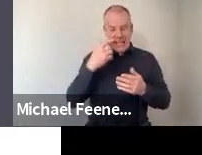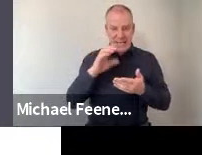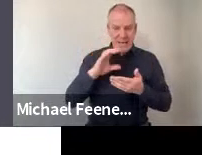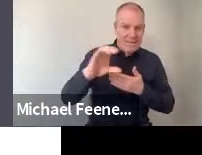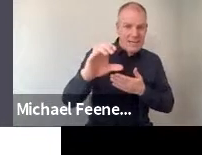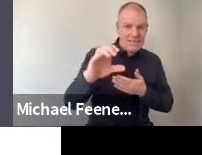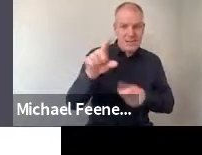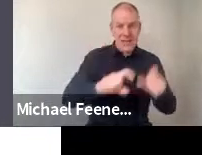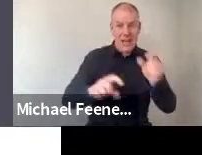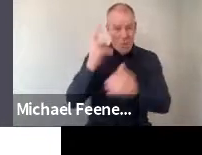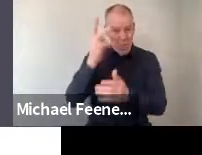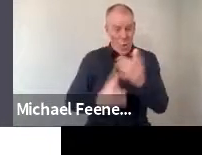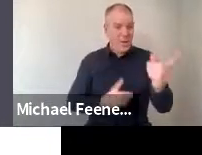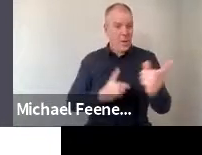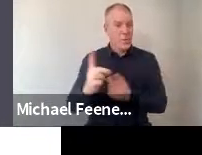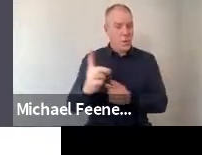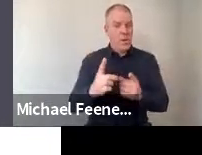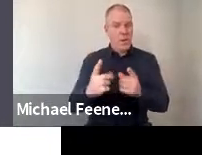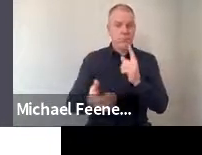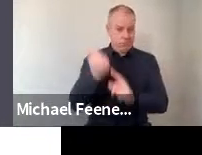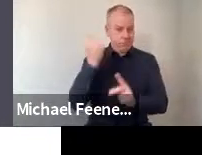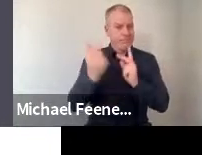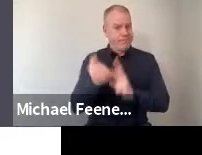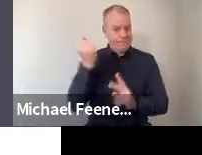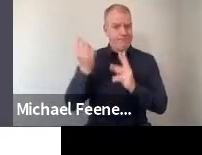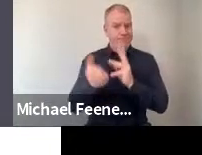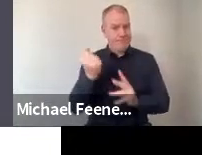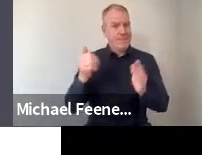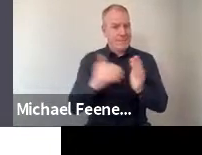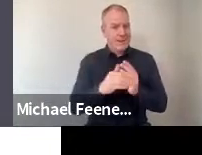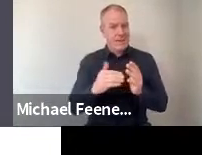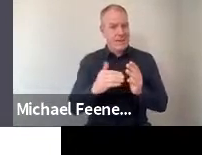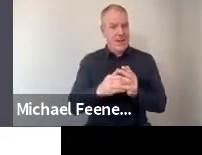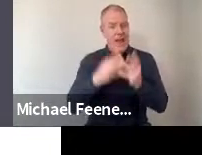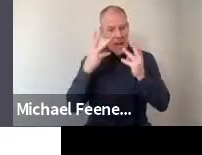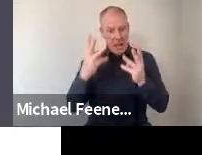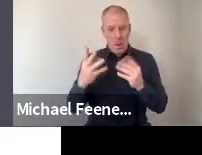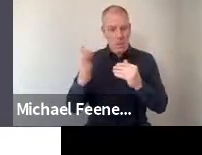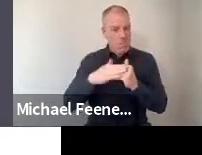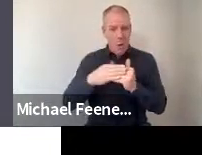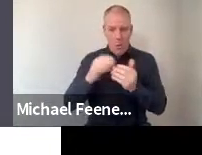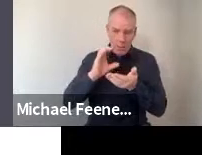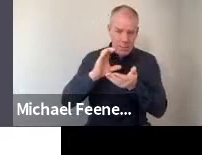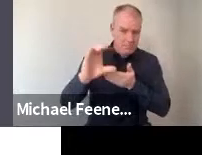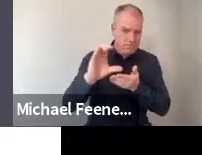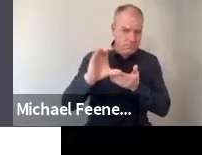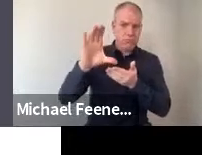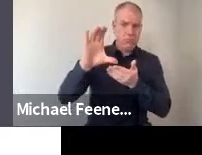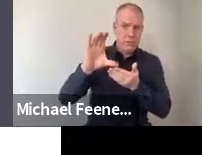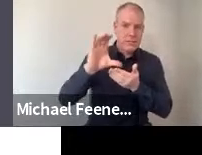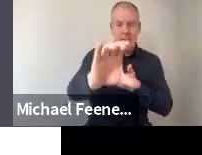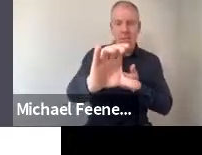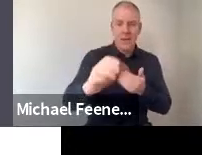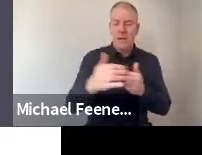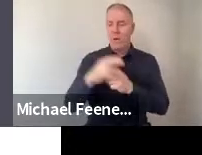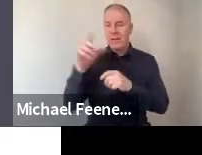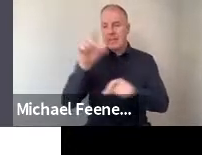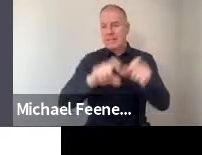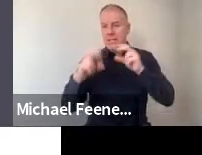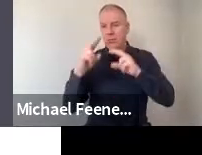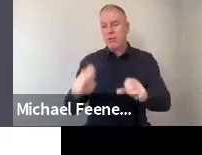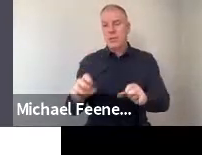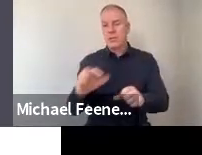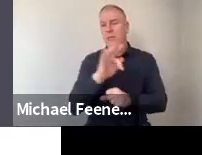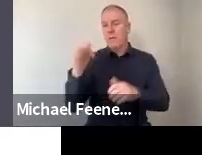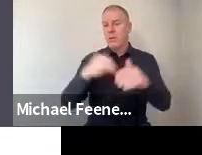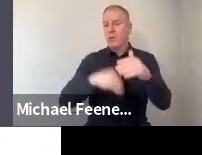as worth it, that it's delivering on the investment, and that actually they want to spend more on scientific research out of the